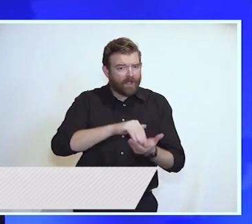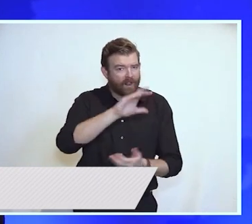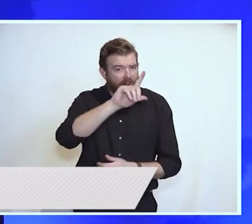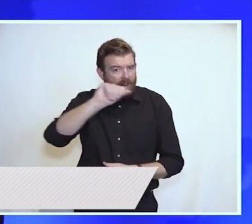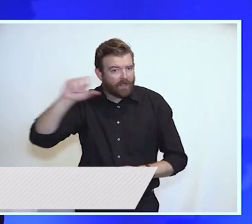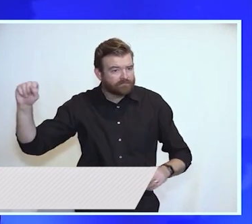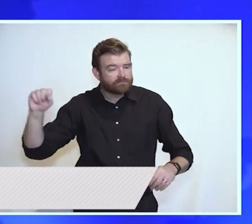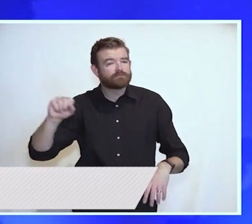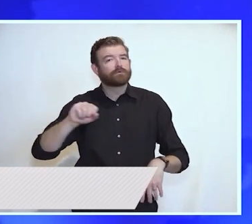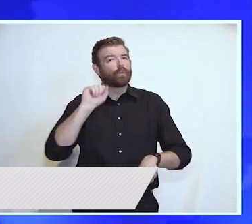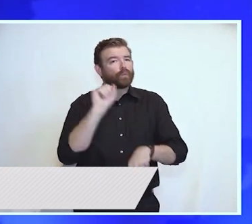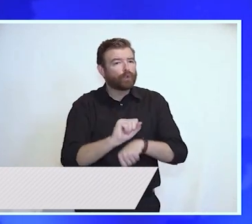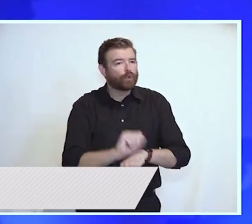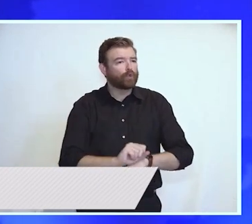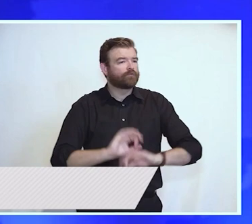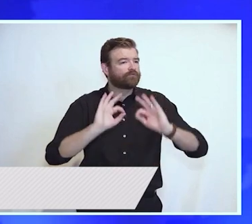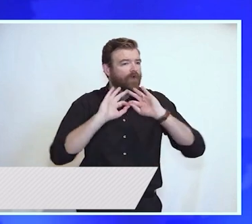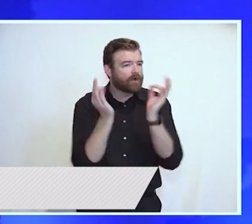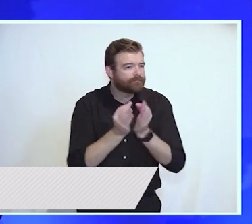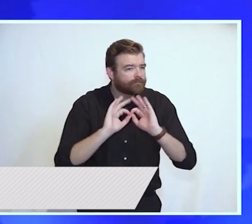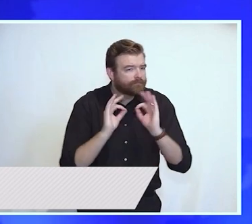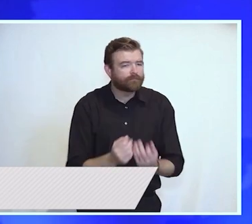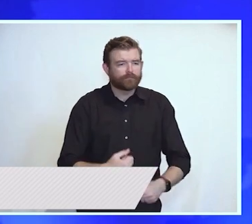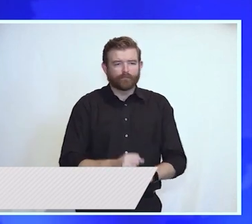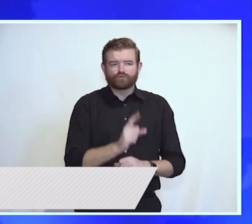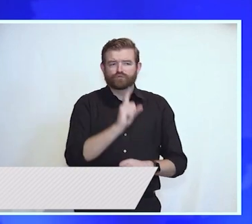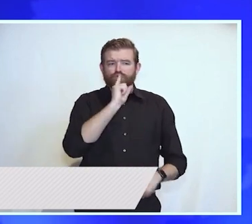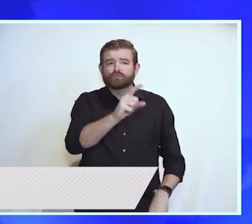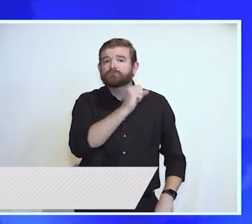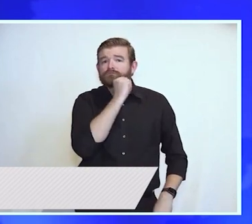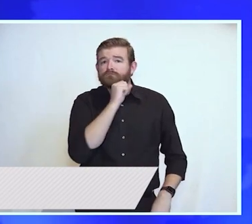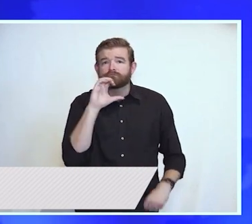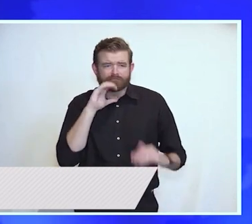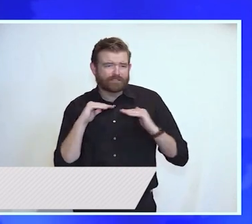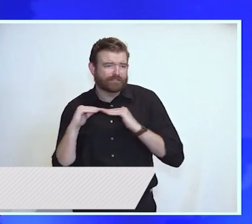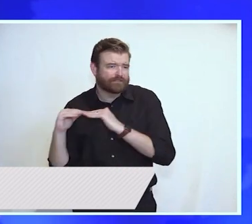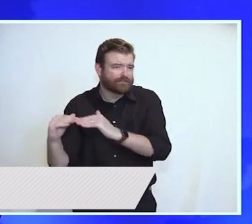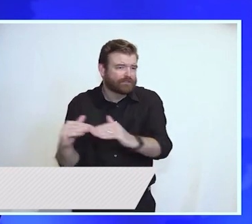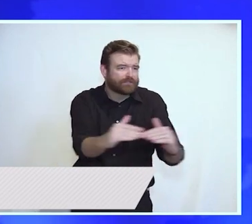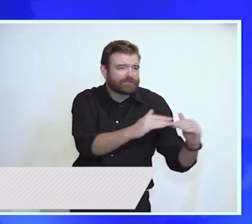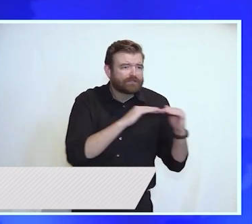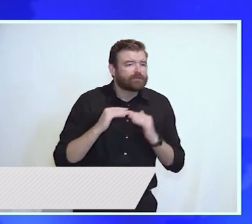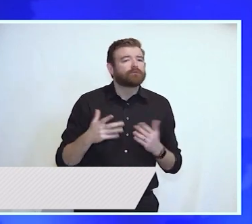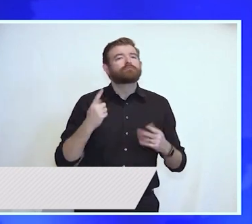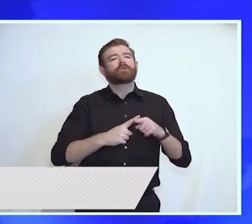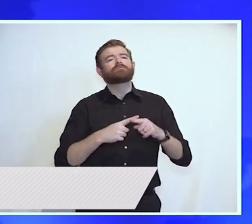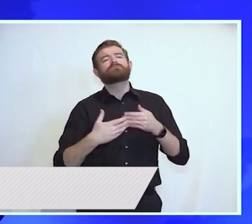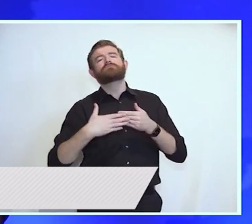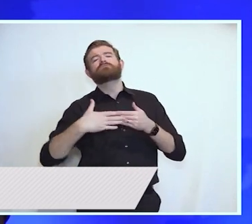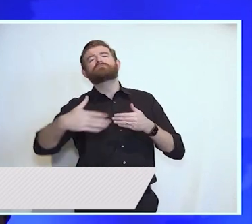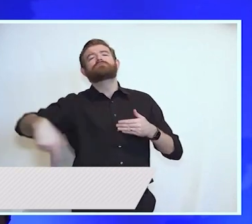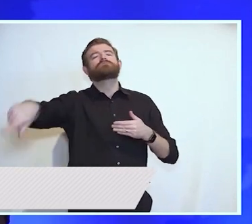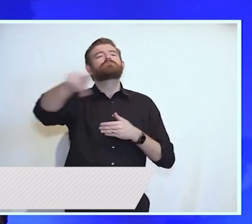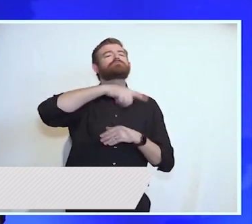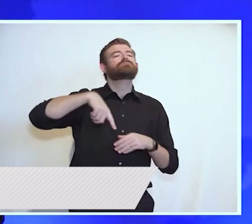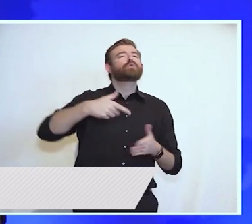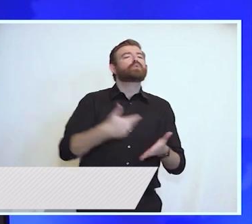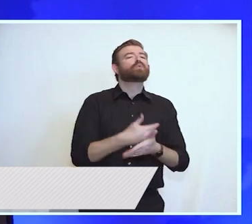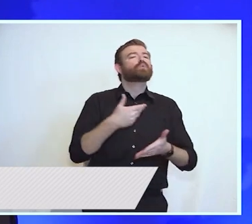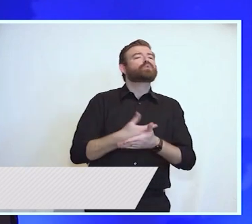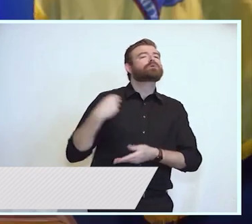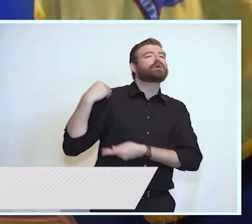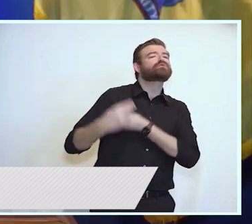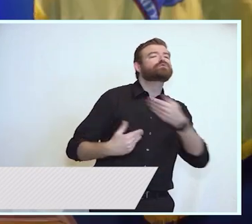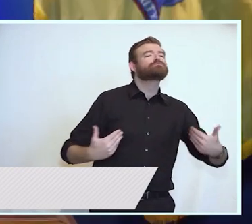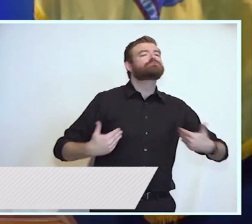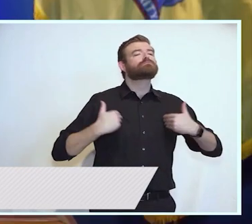and to ensure fairness for our seniors and the next up-and-coming generation looking for their toehold in the American